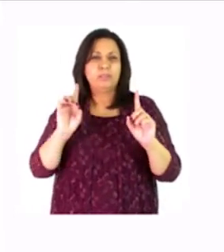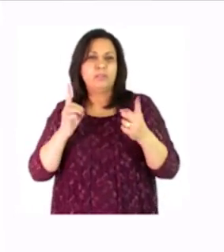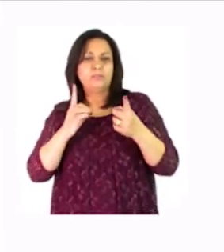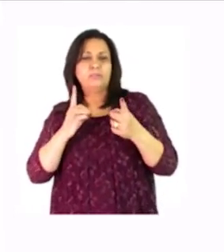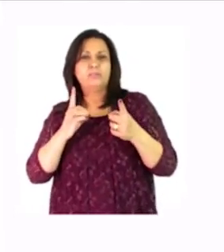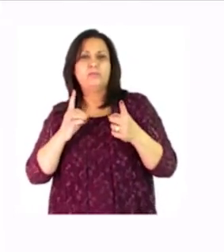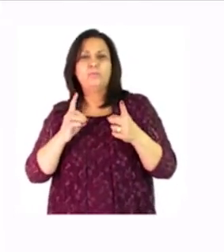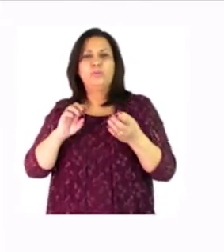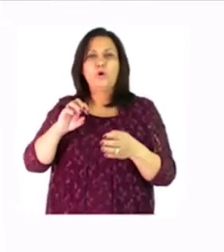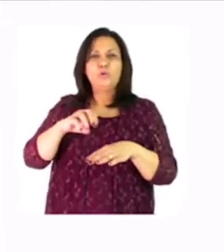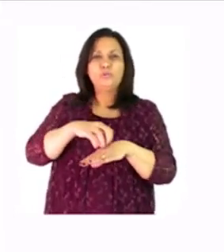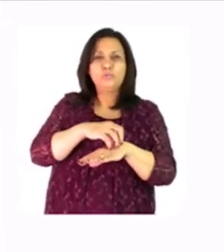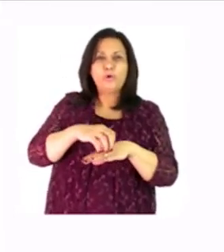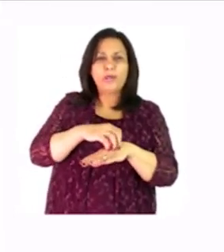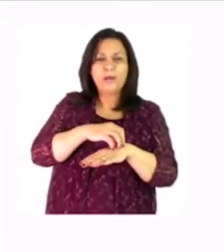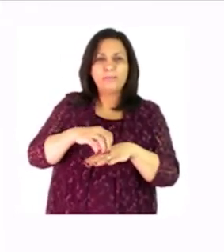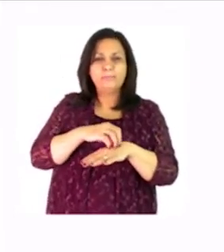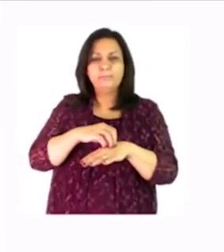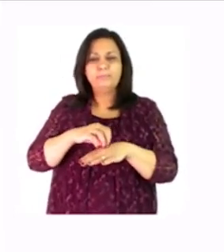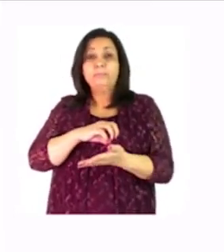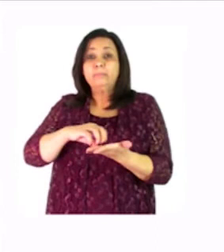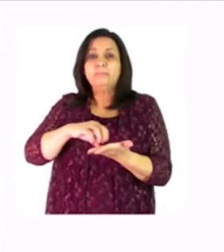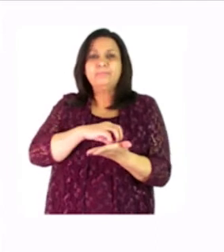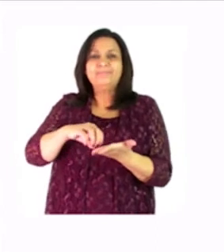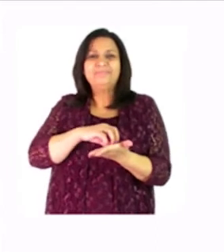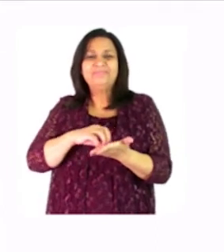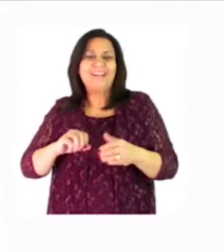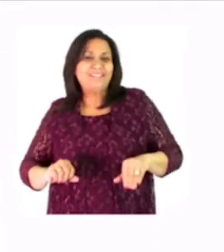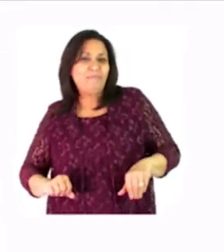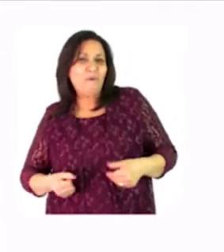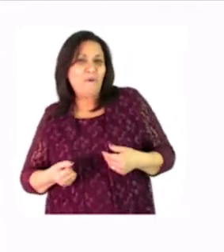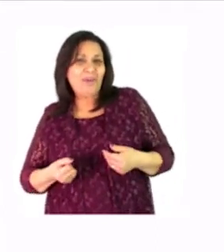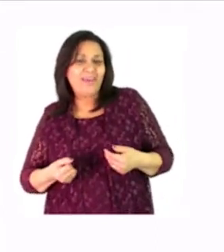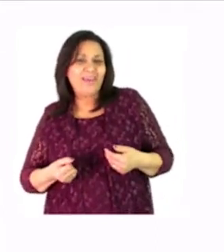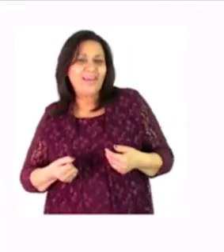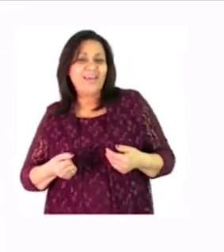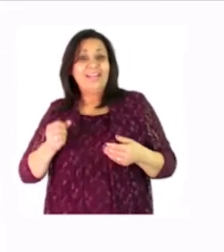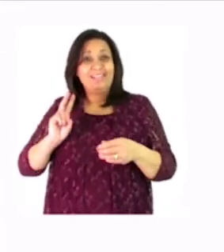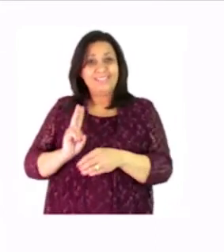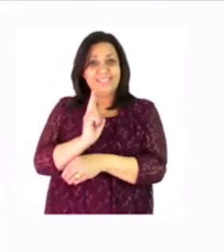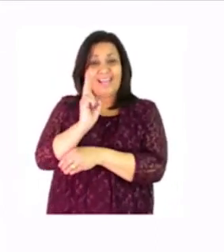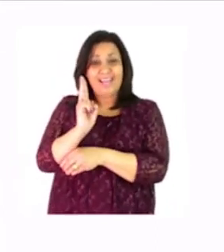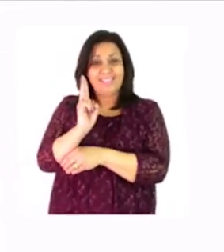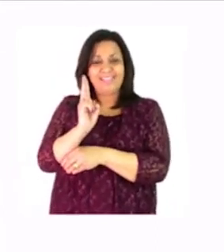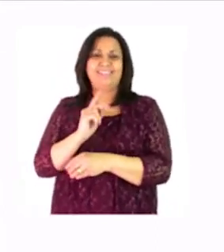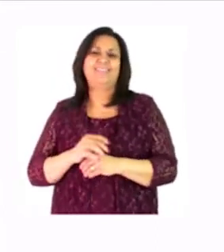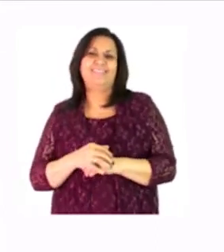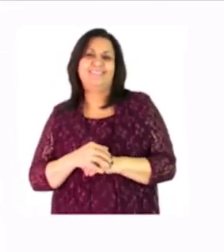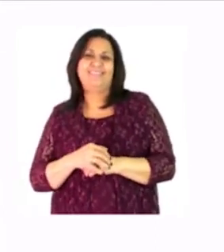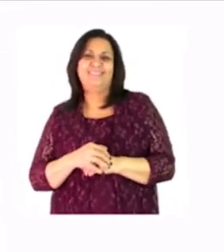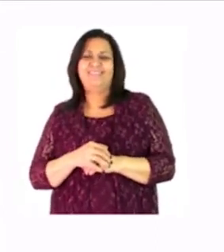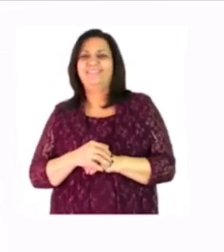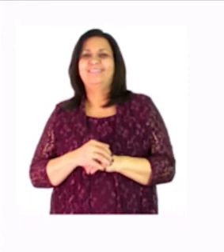toy car there is the little boy he is second in the row he